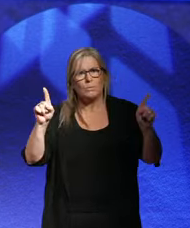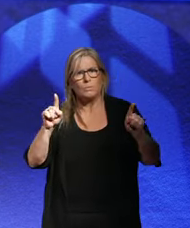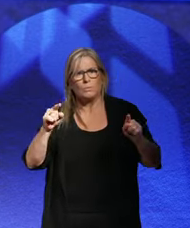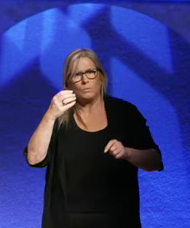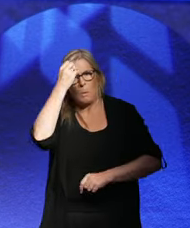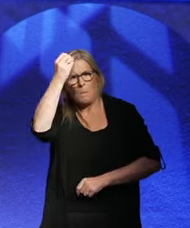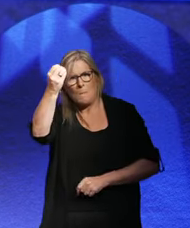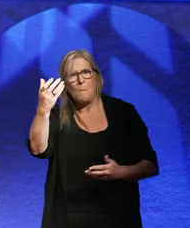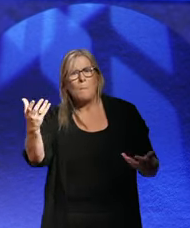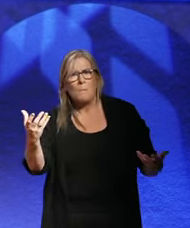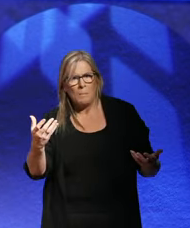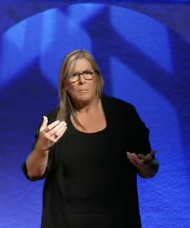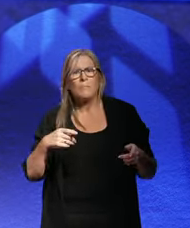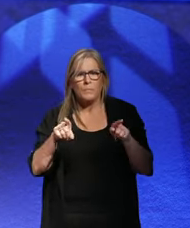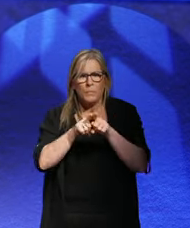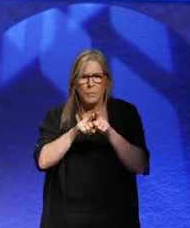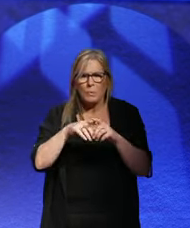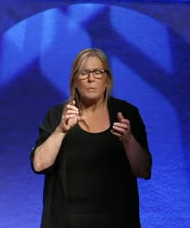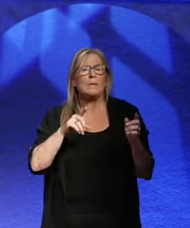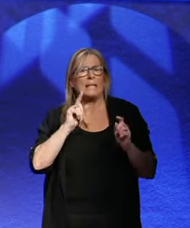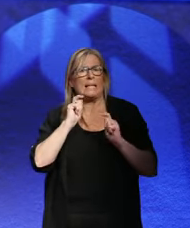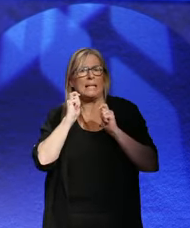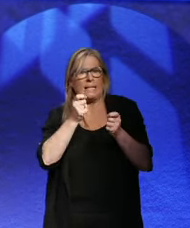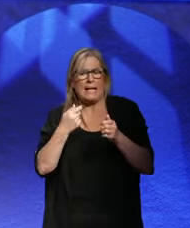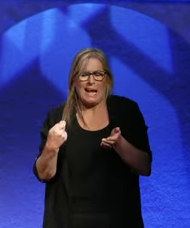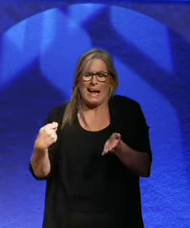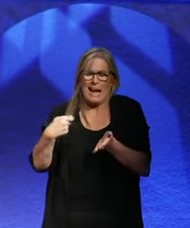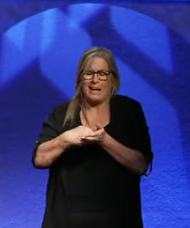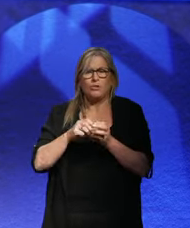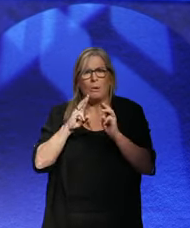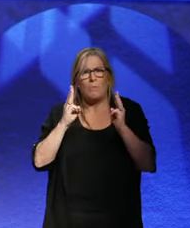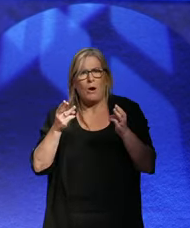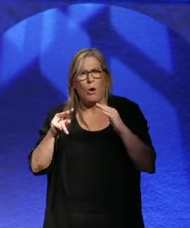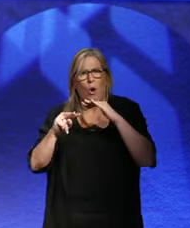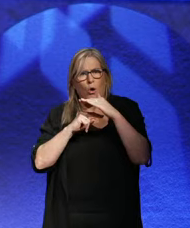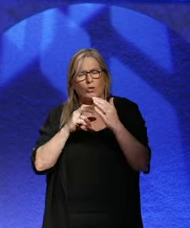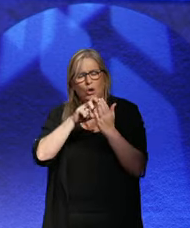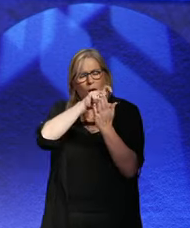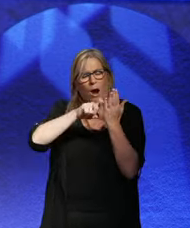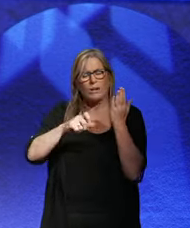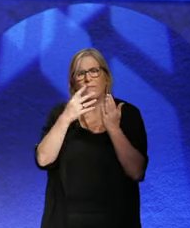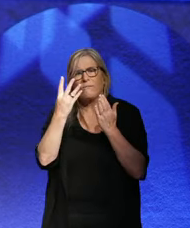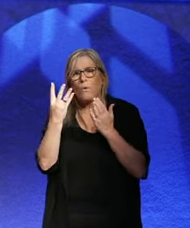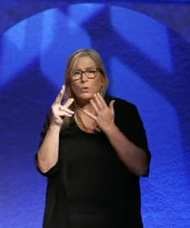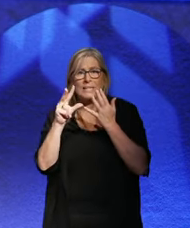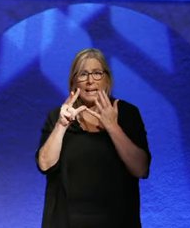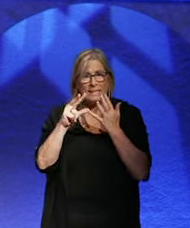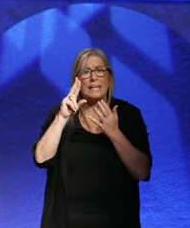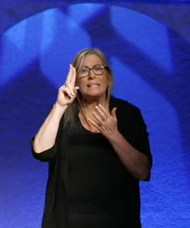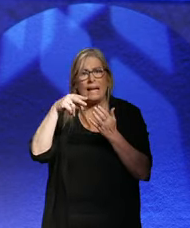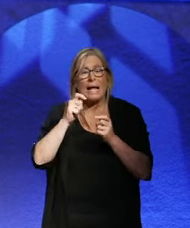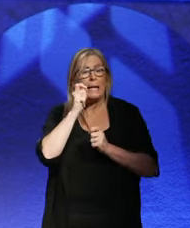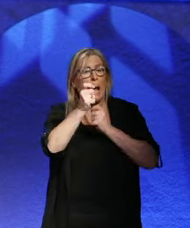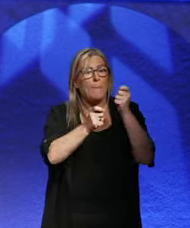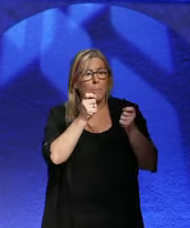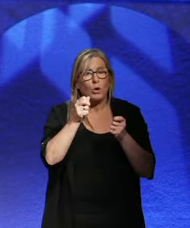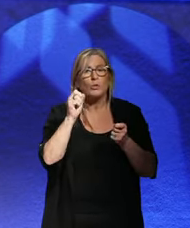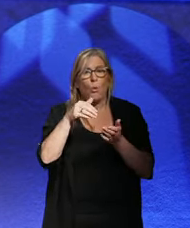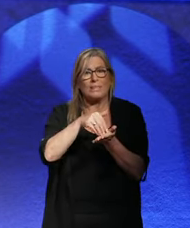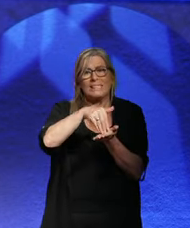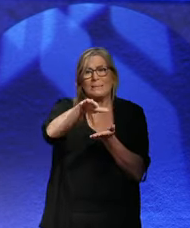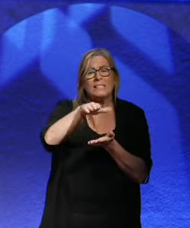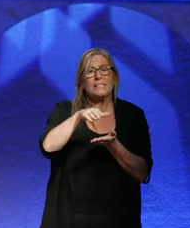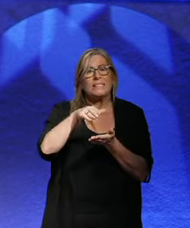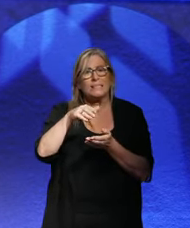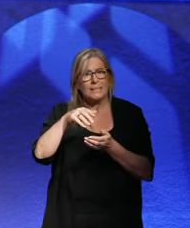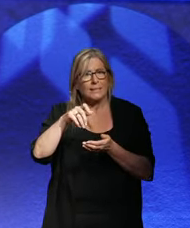was also given extensive subsidiary powers under the notorious Article 48 to appoint and dismiss elected governments. And to